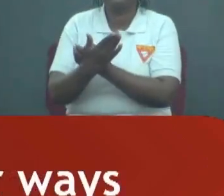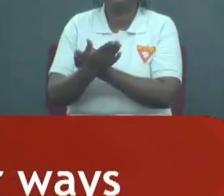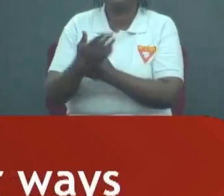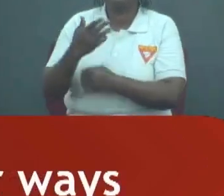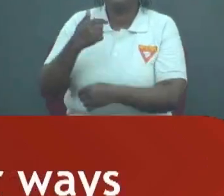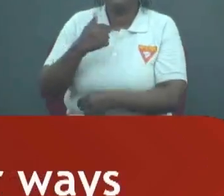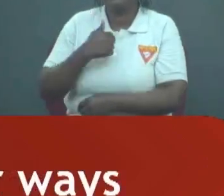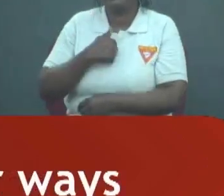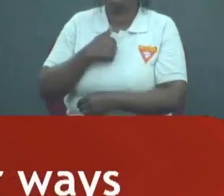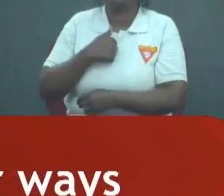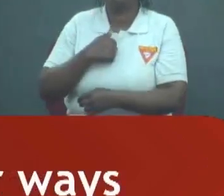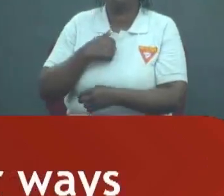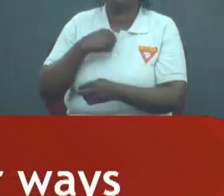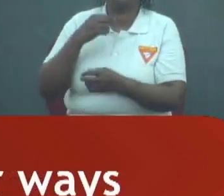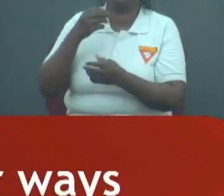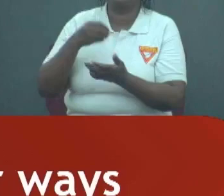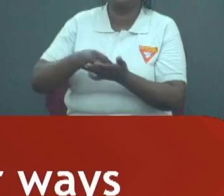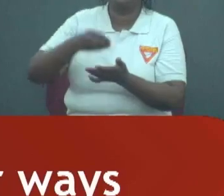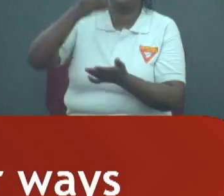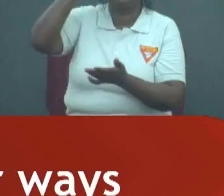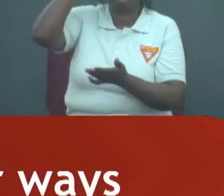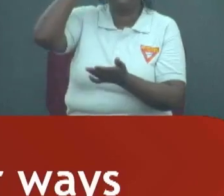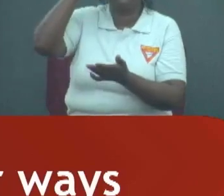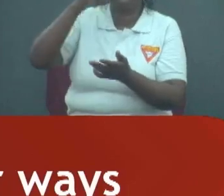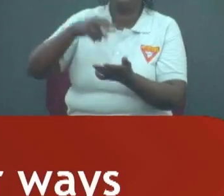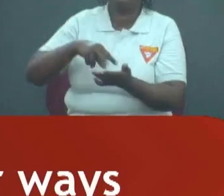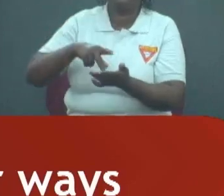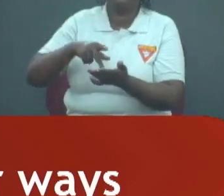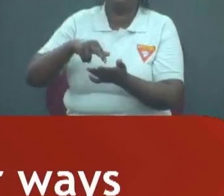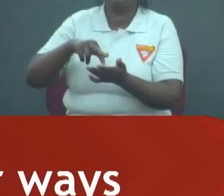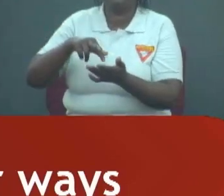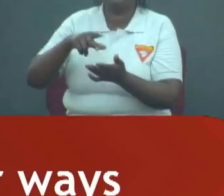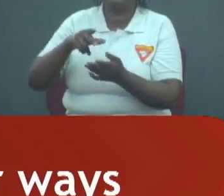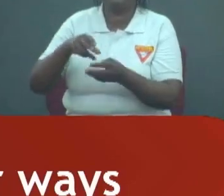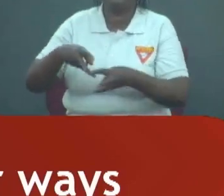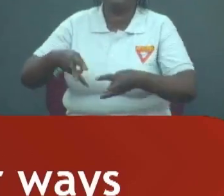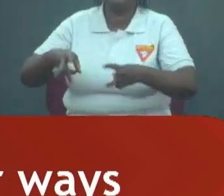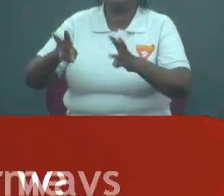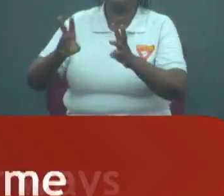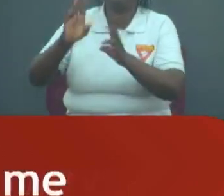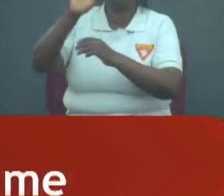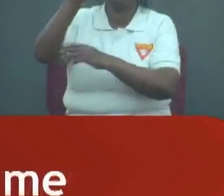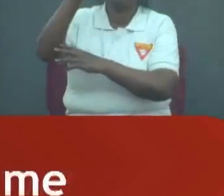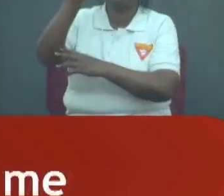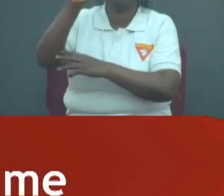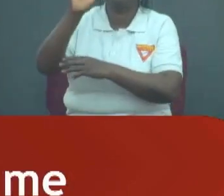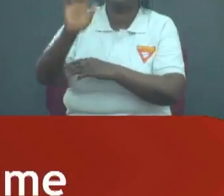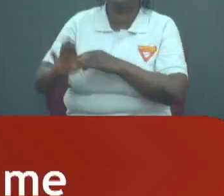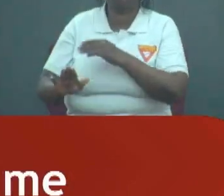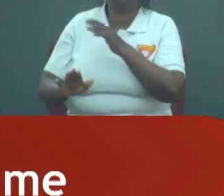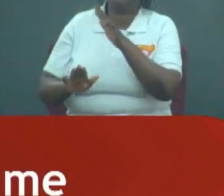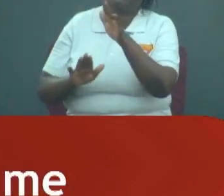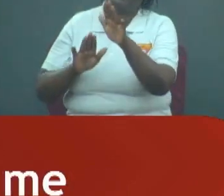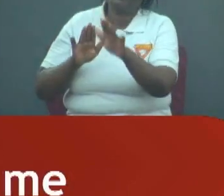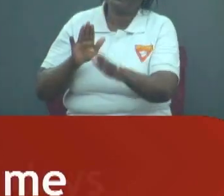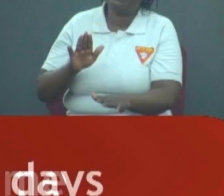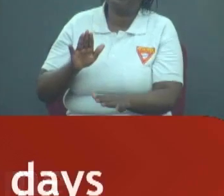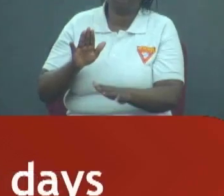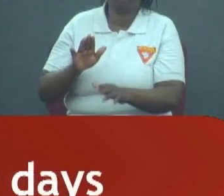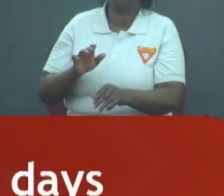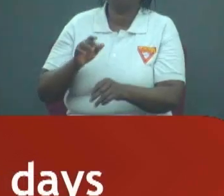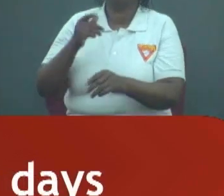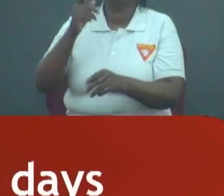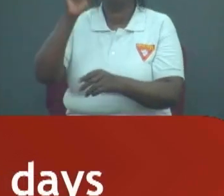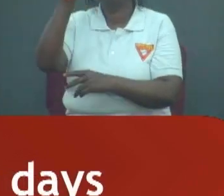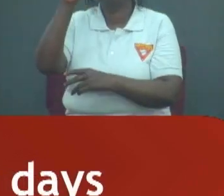and I will learn to walk in your ways. And step by step,